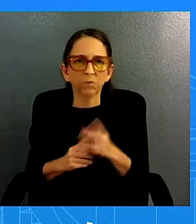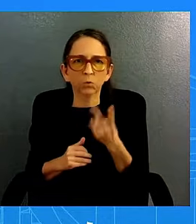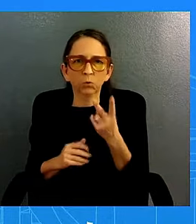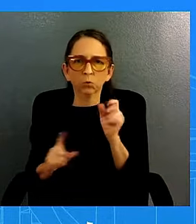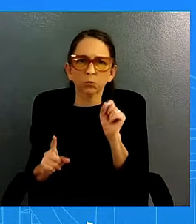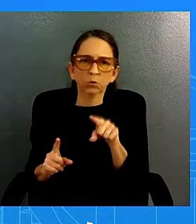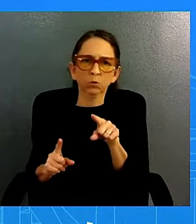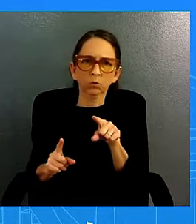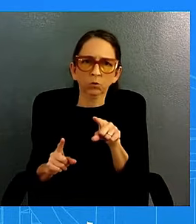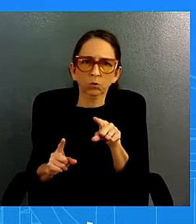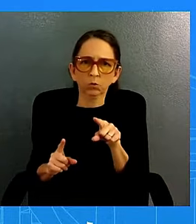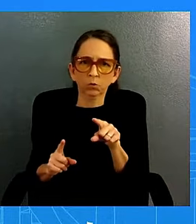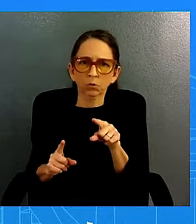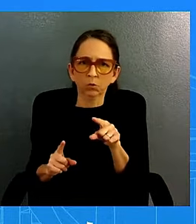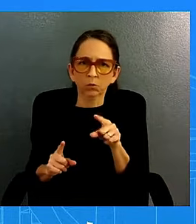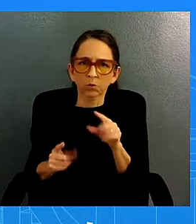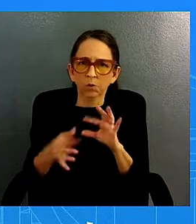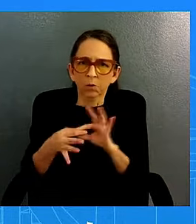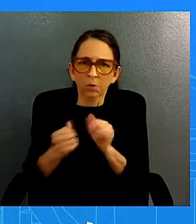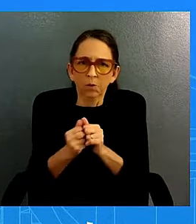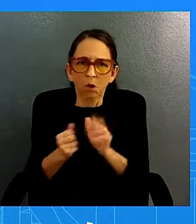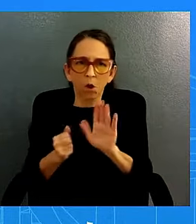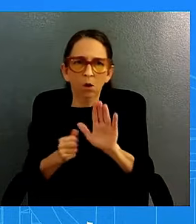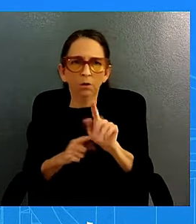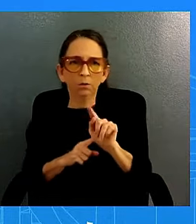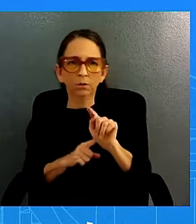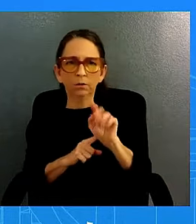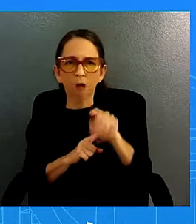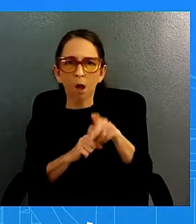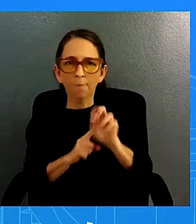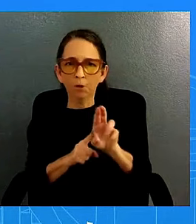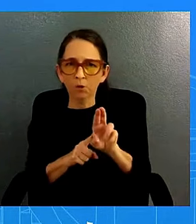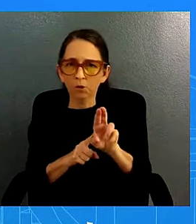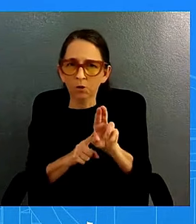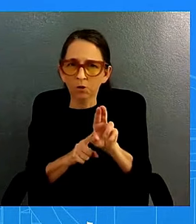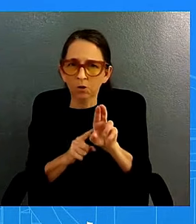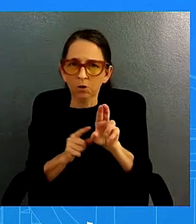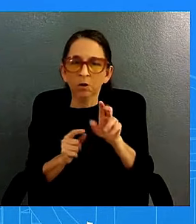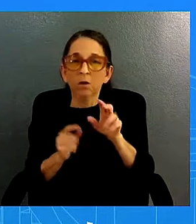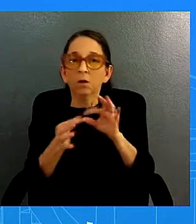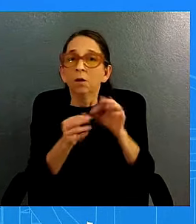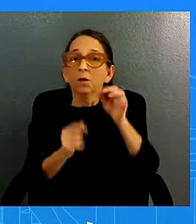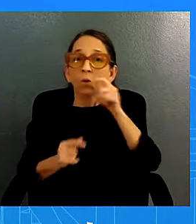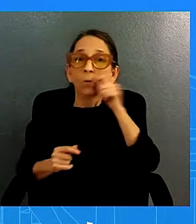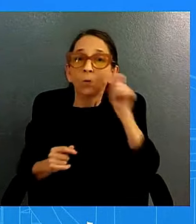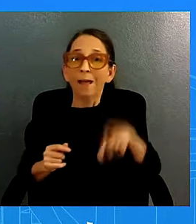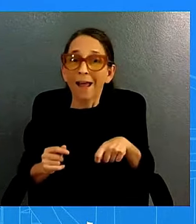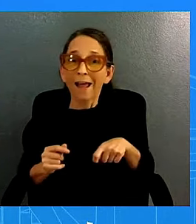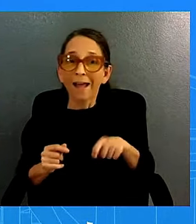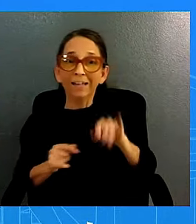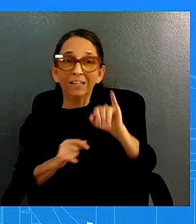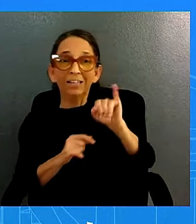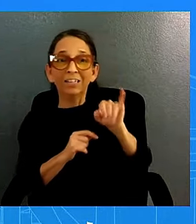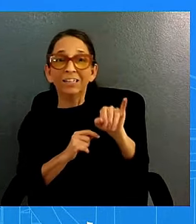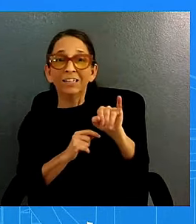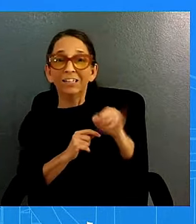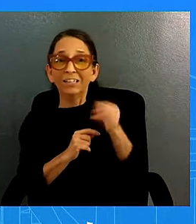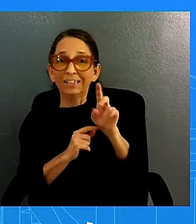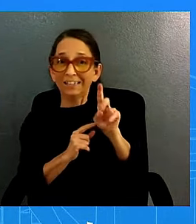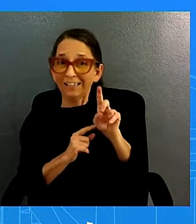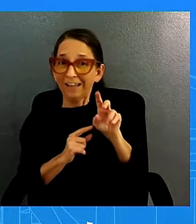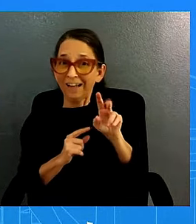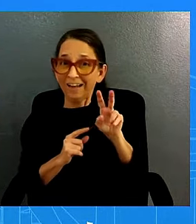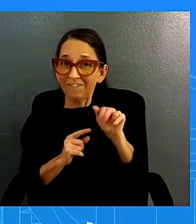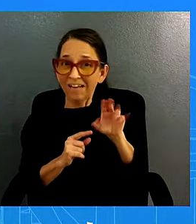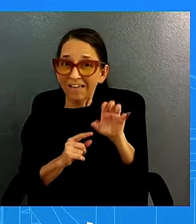topper about ukraine uh senator jady vance said in an interview a few days ago and i'm quoting him um i think washington has